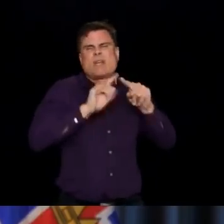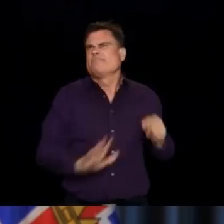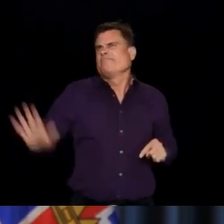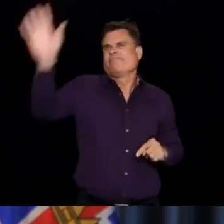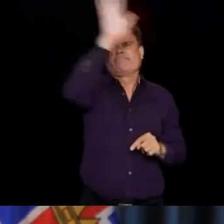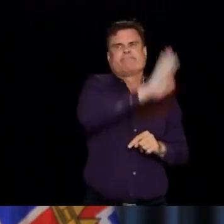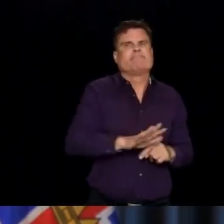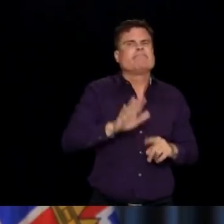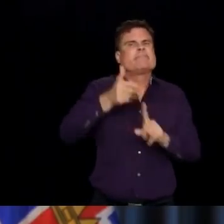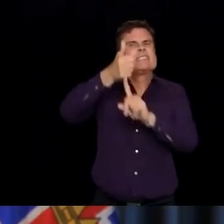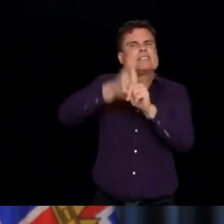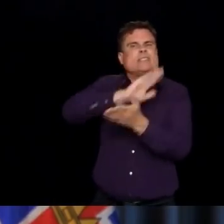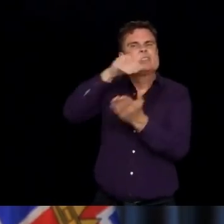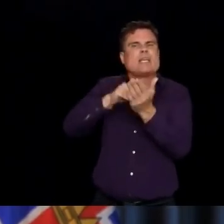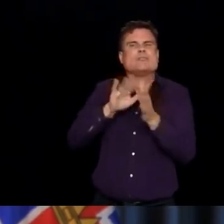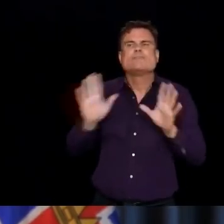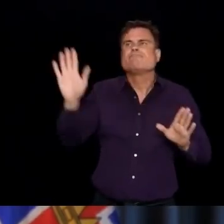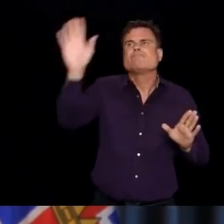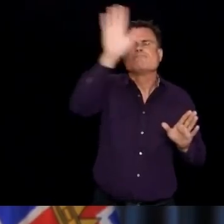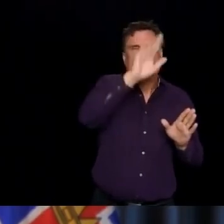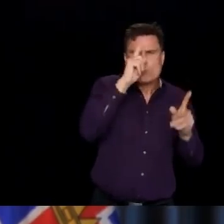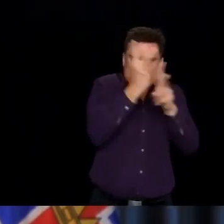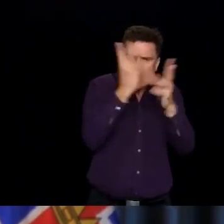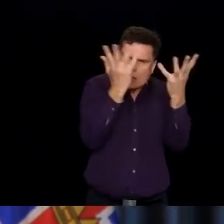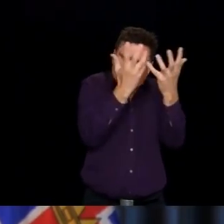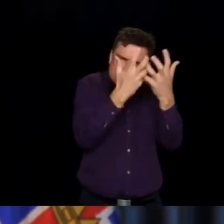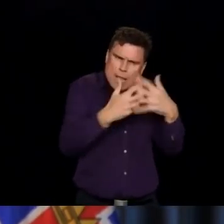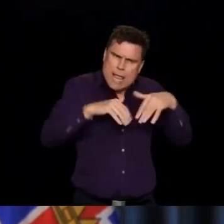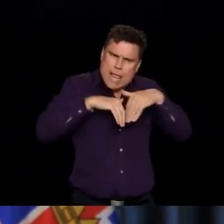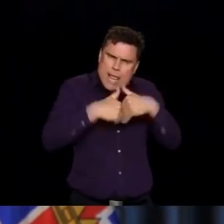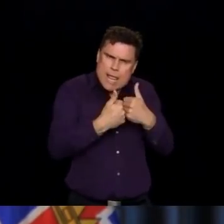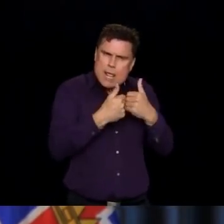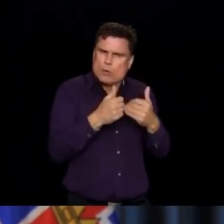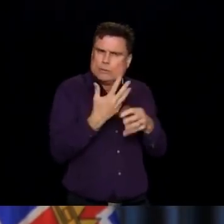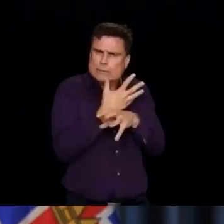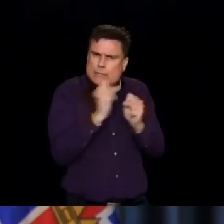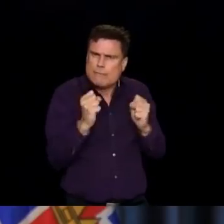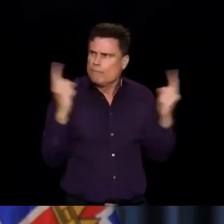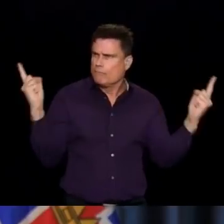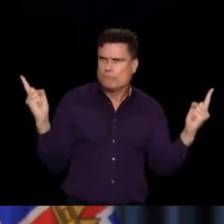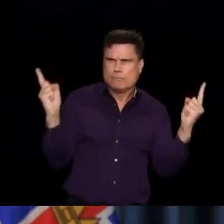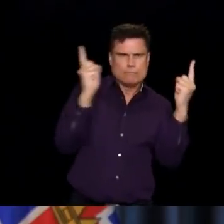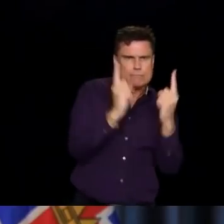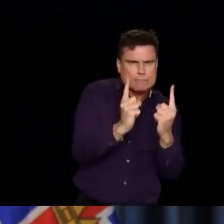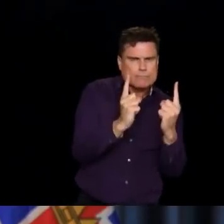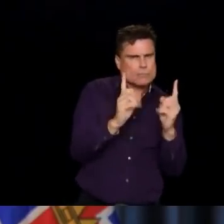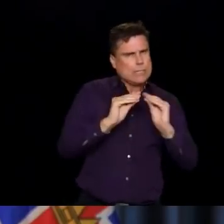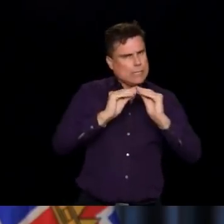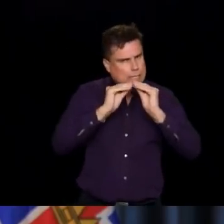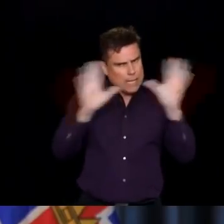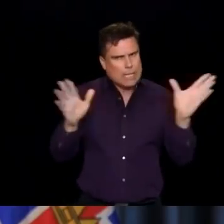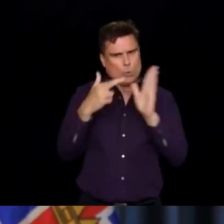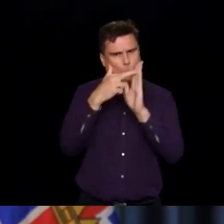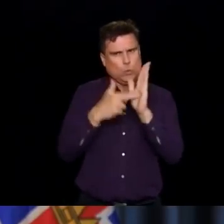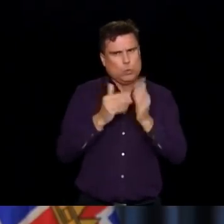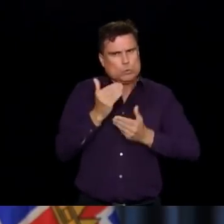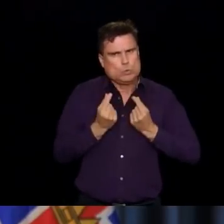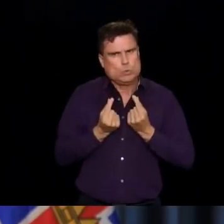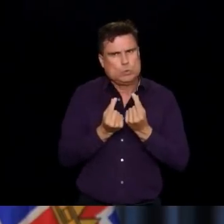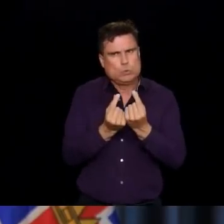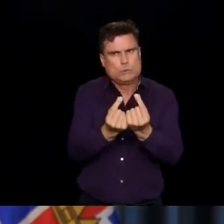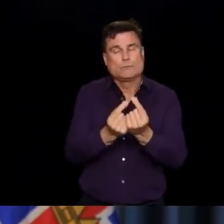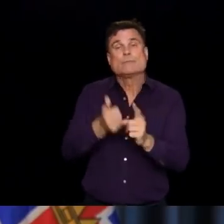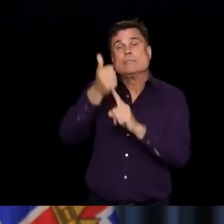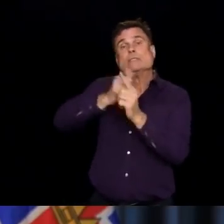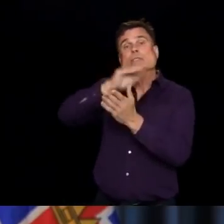required at each facility to meet the requirements. Visits, of course, must be scheduled in advance and operators are required to maintain a list of visitors